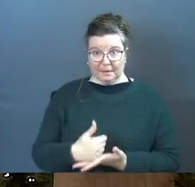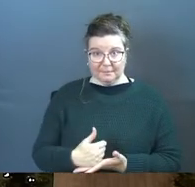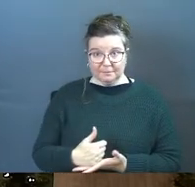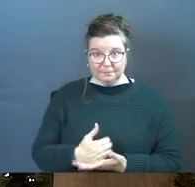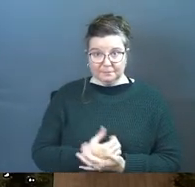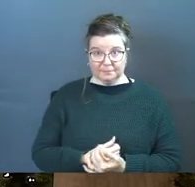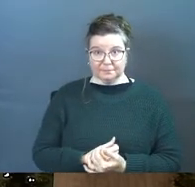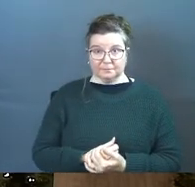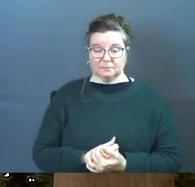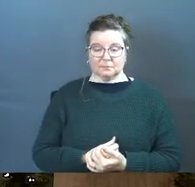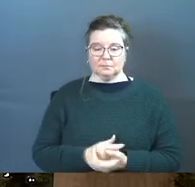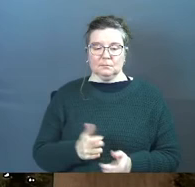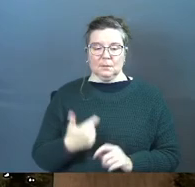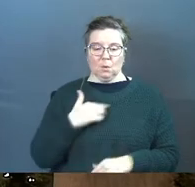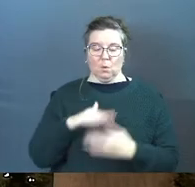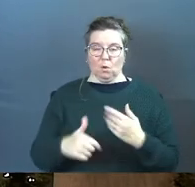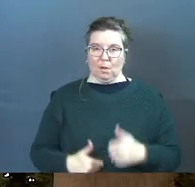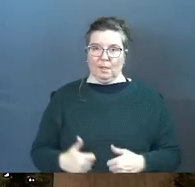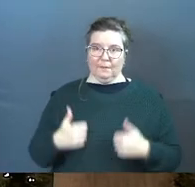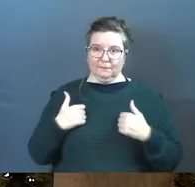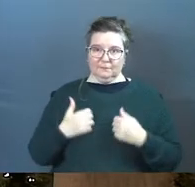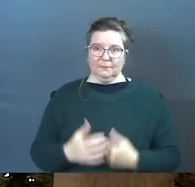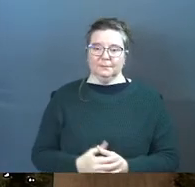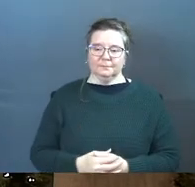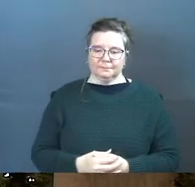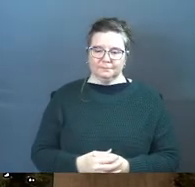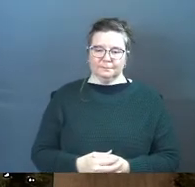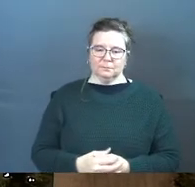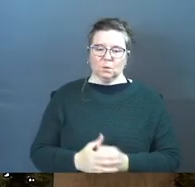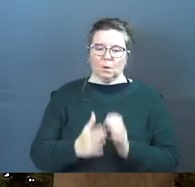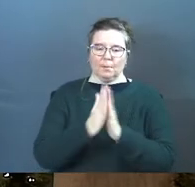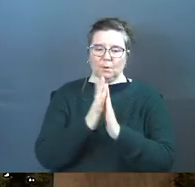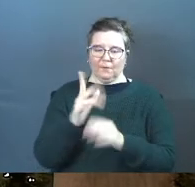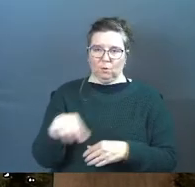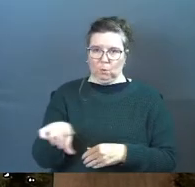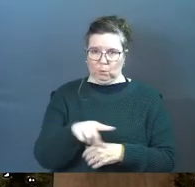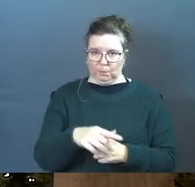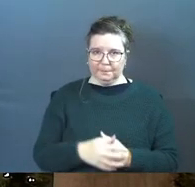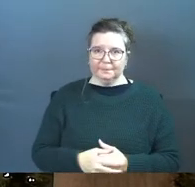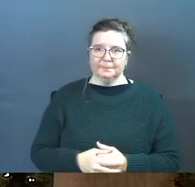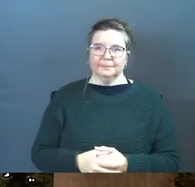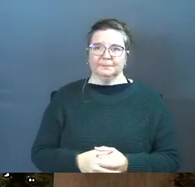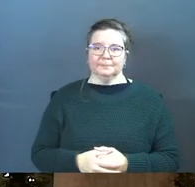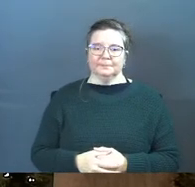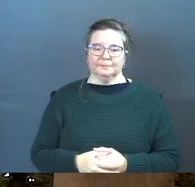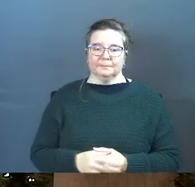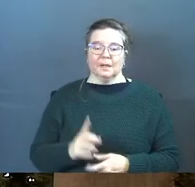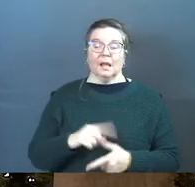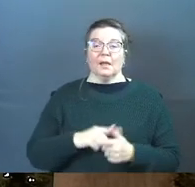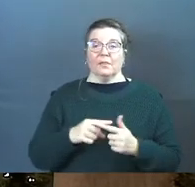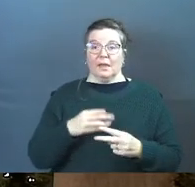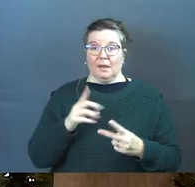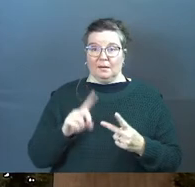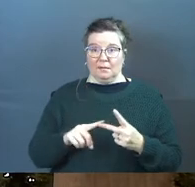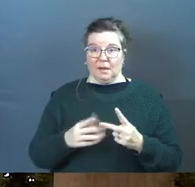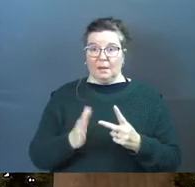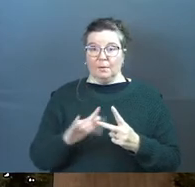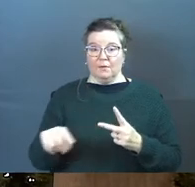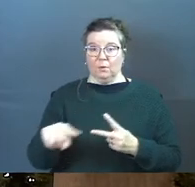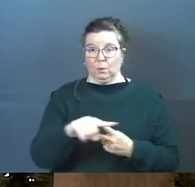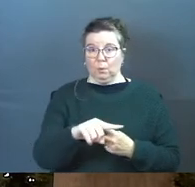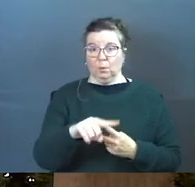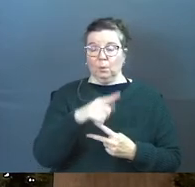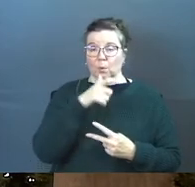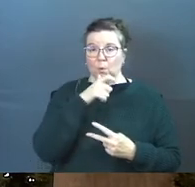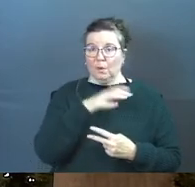change the way we all live so I'm gonna pray for you and then after that I'm gonna pray for those